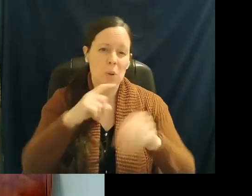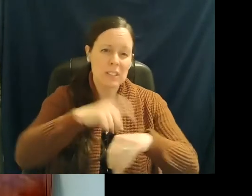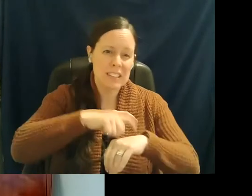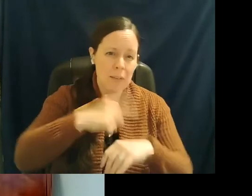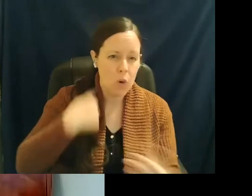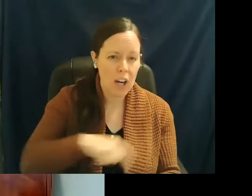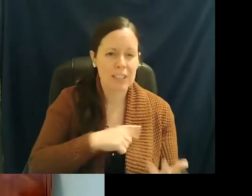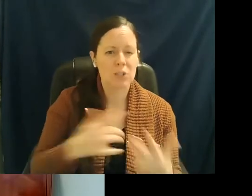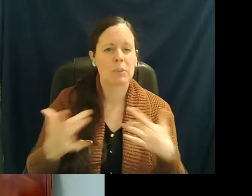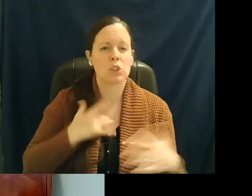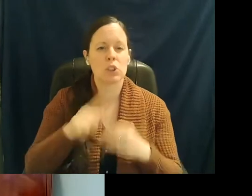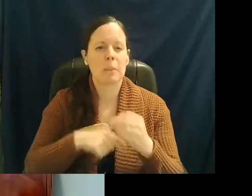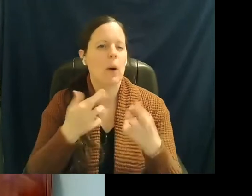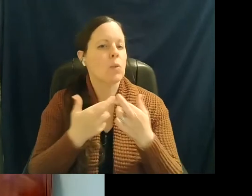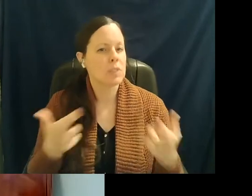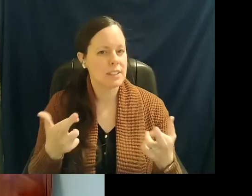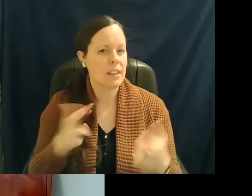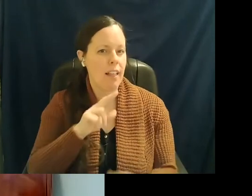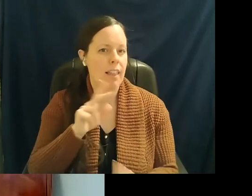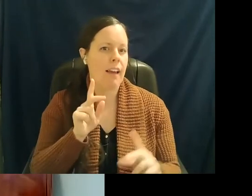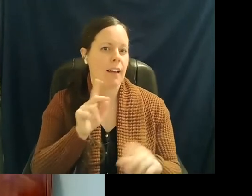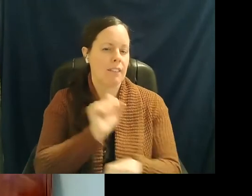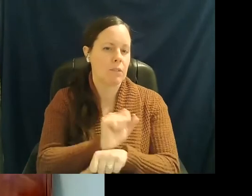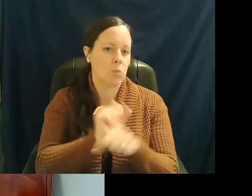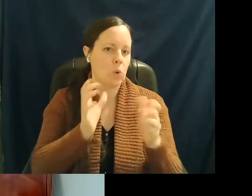resources and personnel availability at this time.